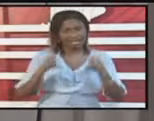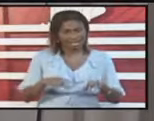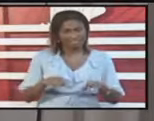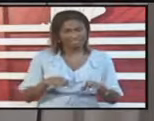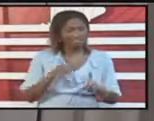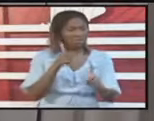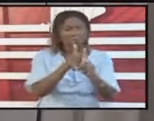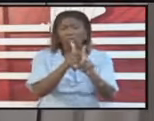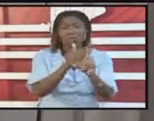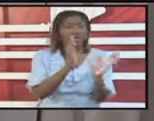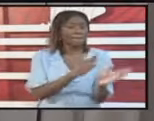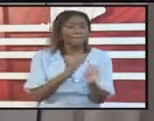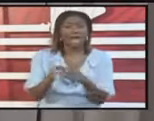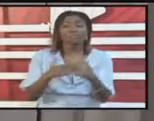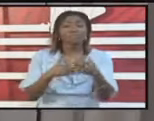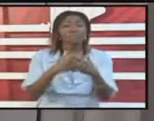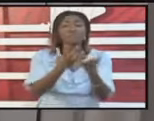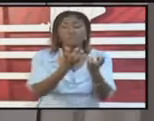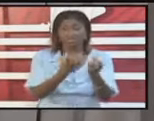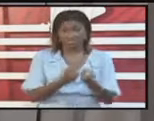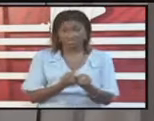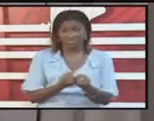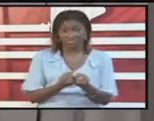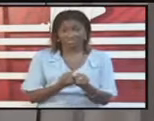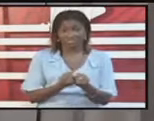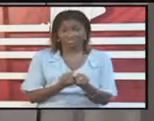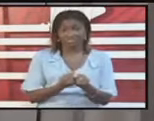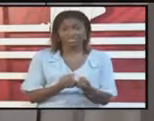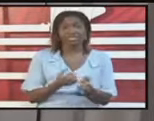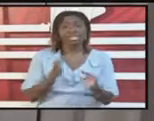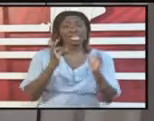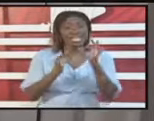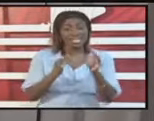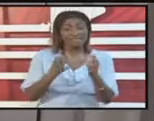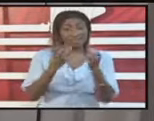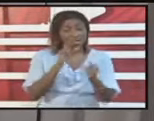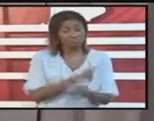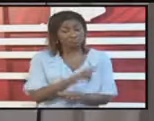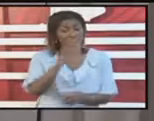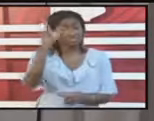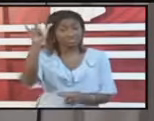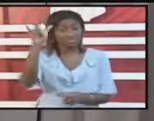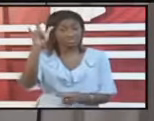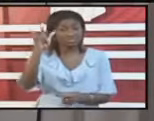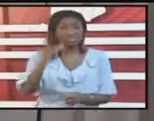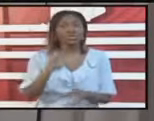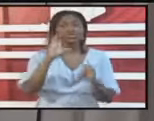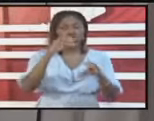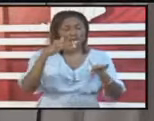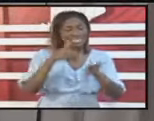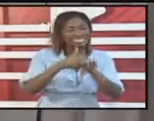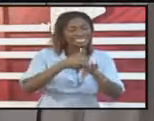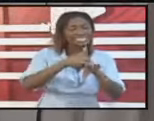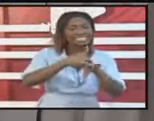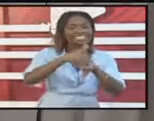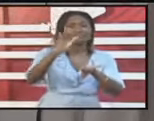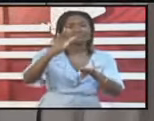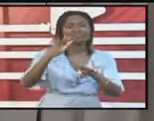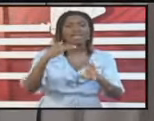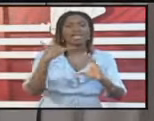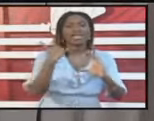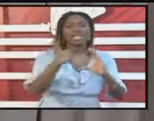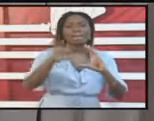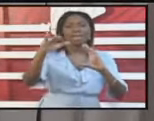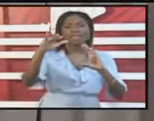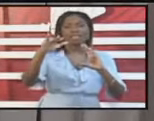arrangements. I've asked for a dedicated email to be set up for that purpose. So those applications aren't